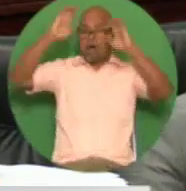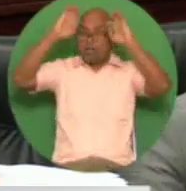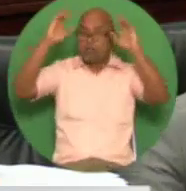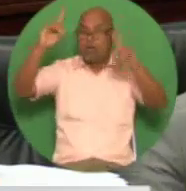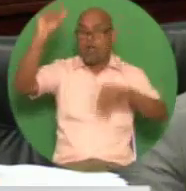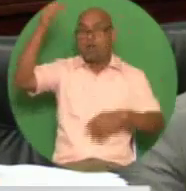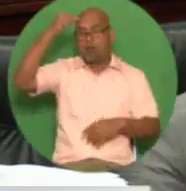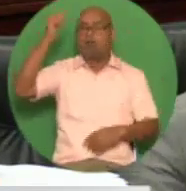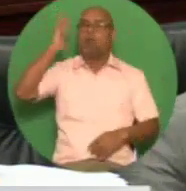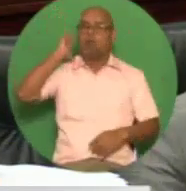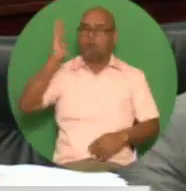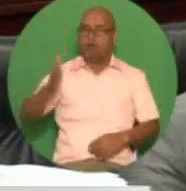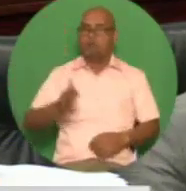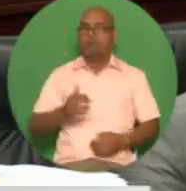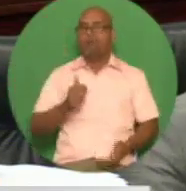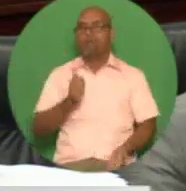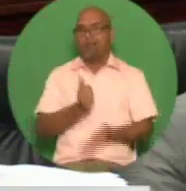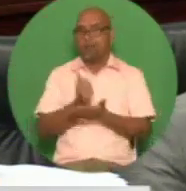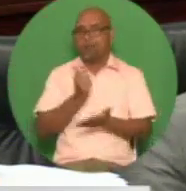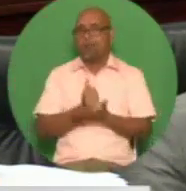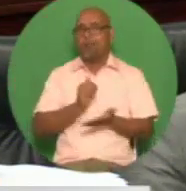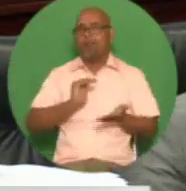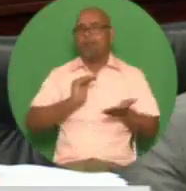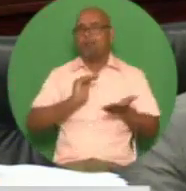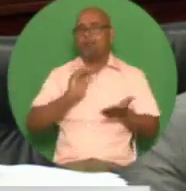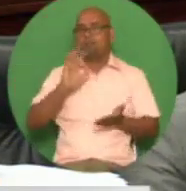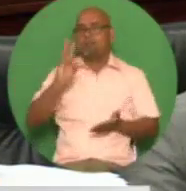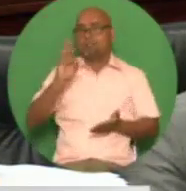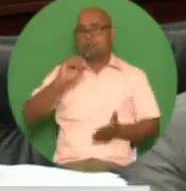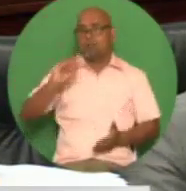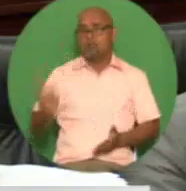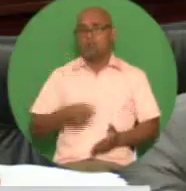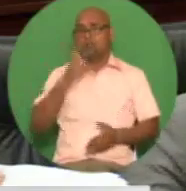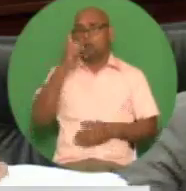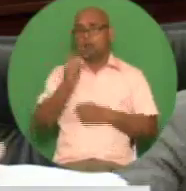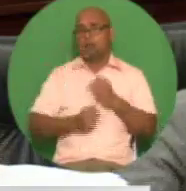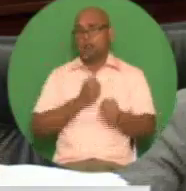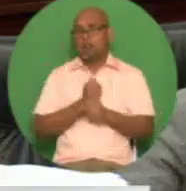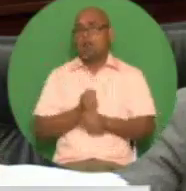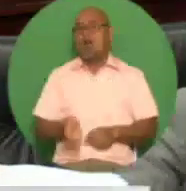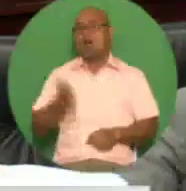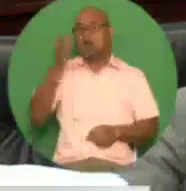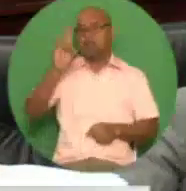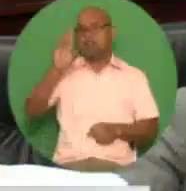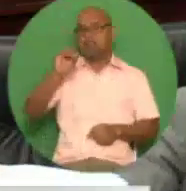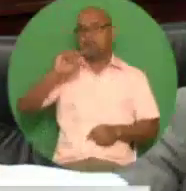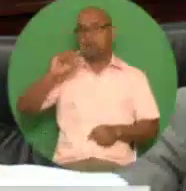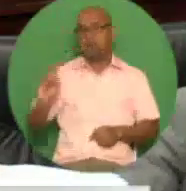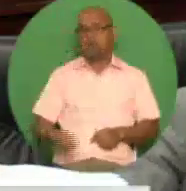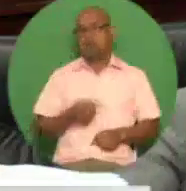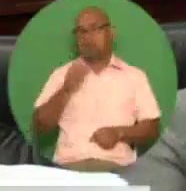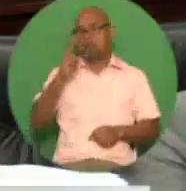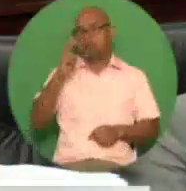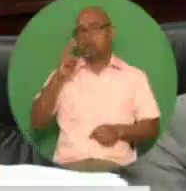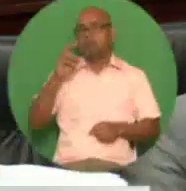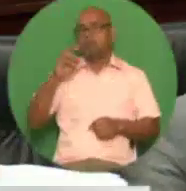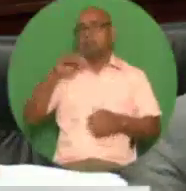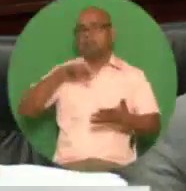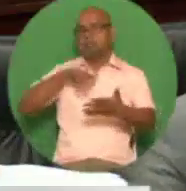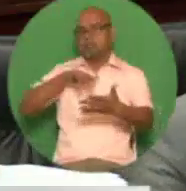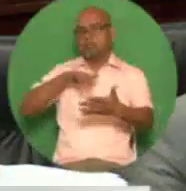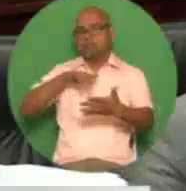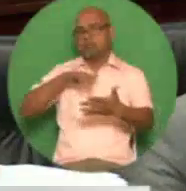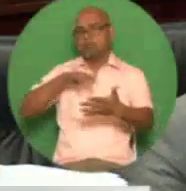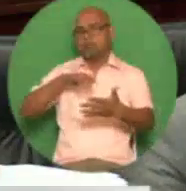tertiary education expenses from sixty thousand dollars a year to seventy two thousand dollars a year to take into account the